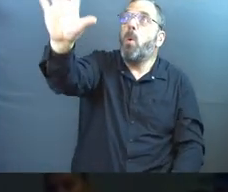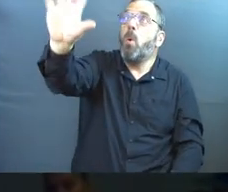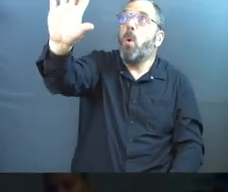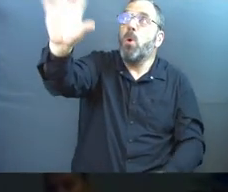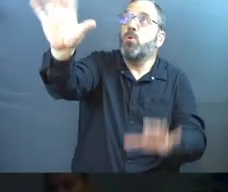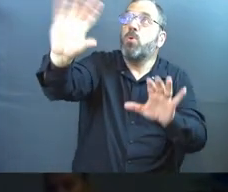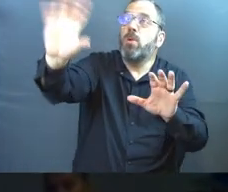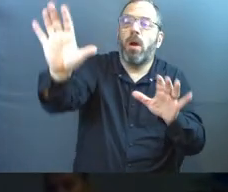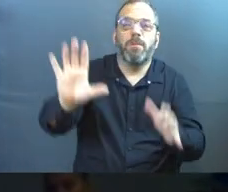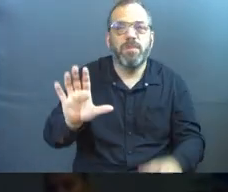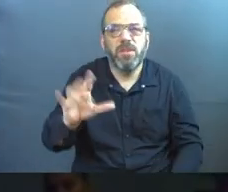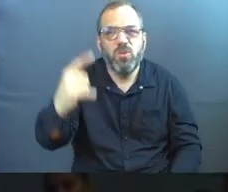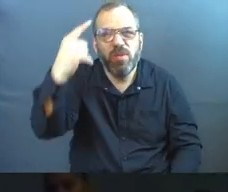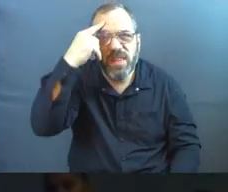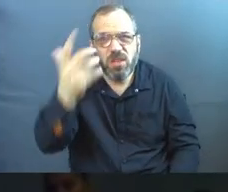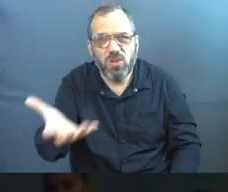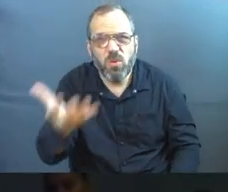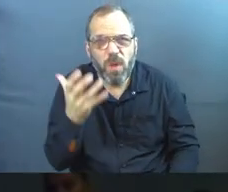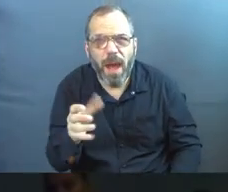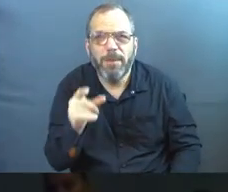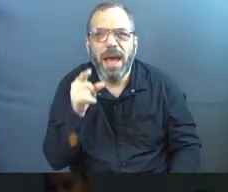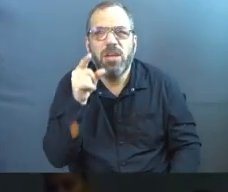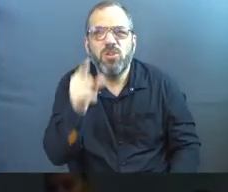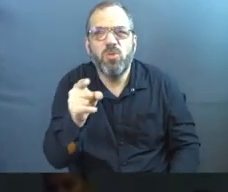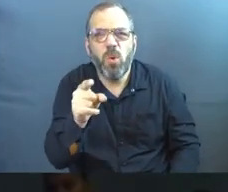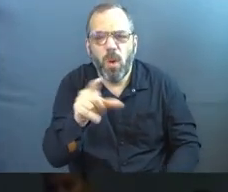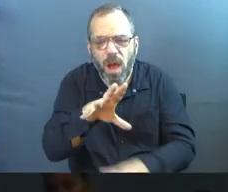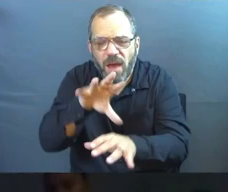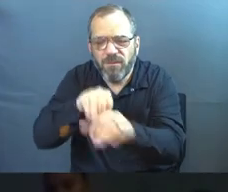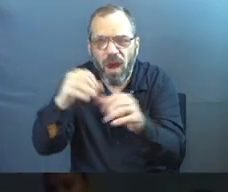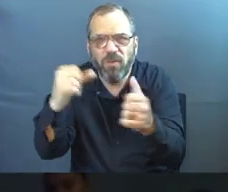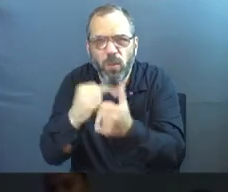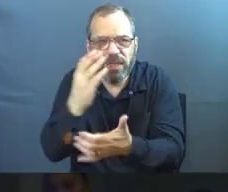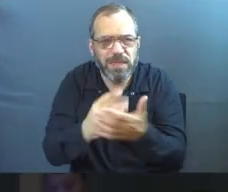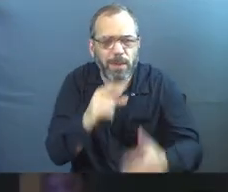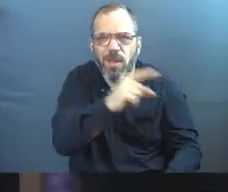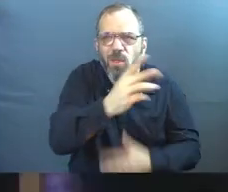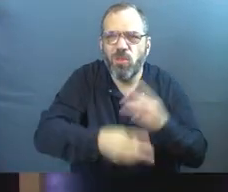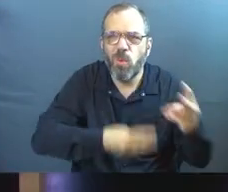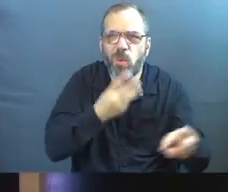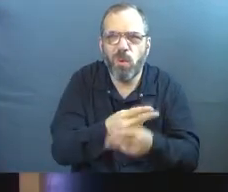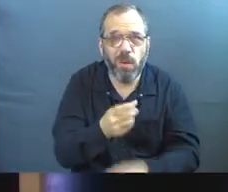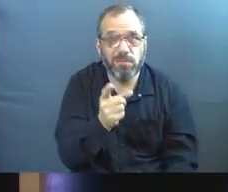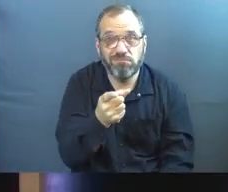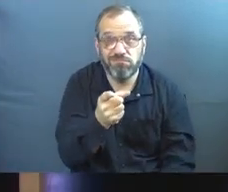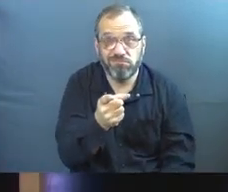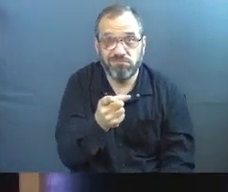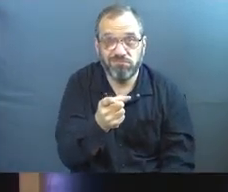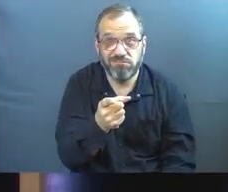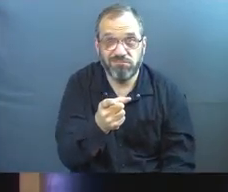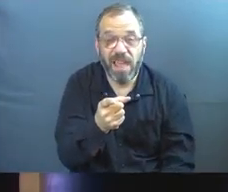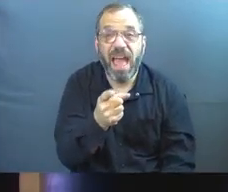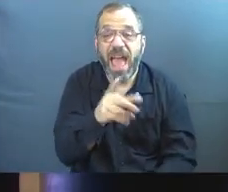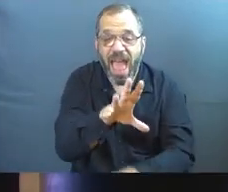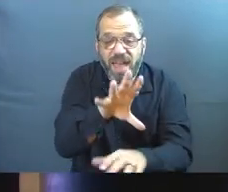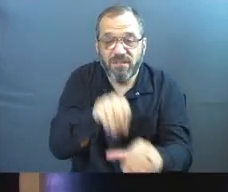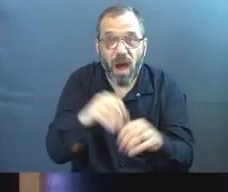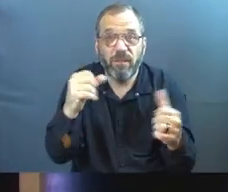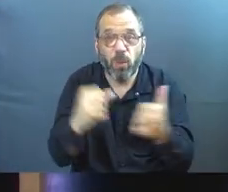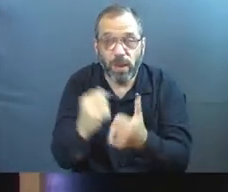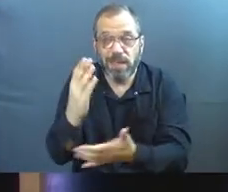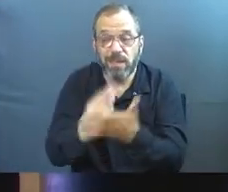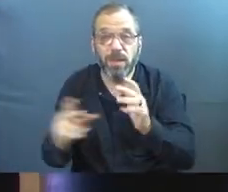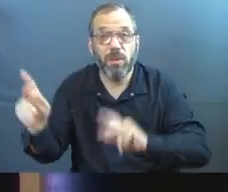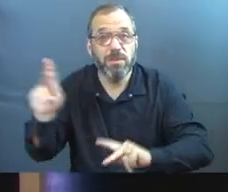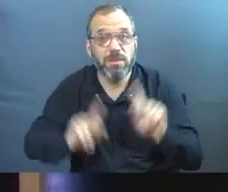that, but you also might find that you're a bit tangled into some of those things. And you're a bit tangled into some of